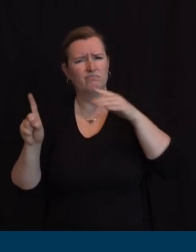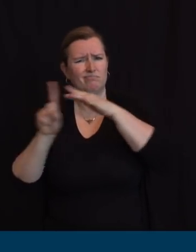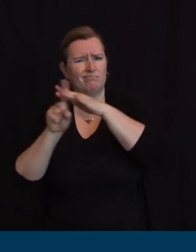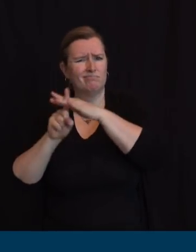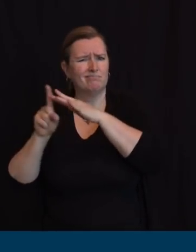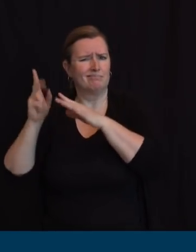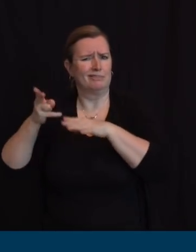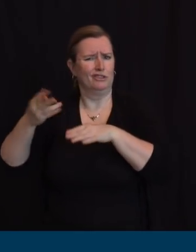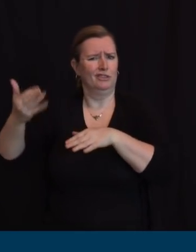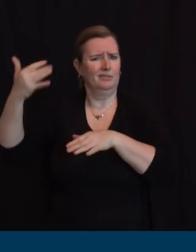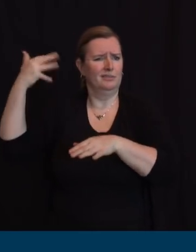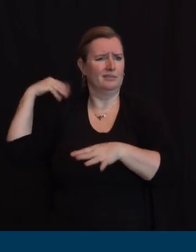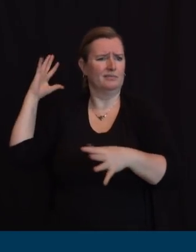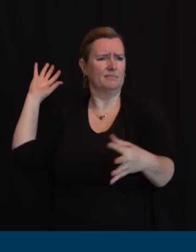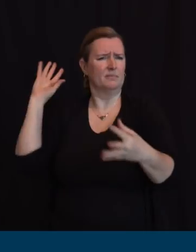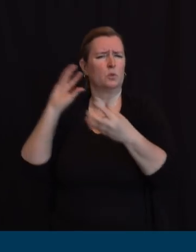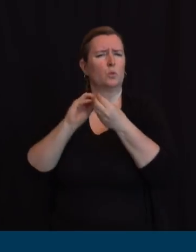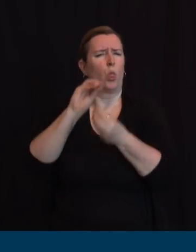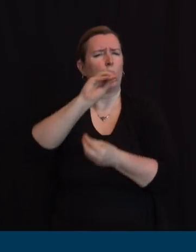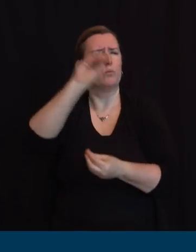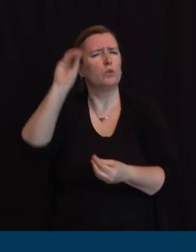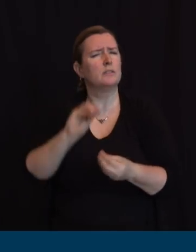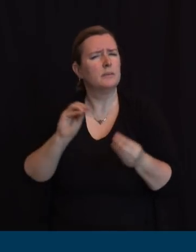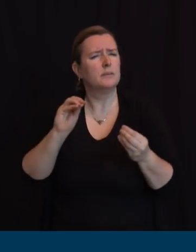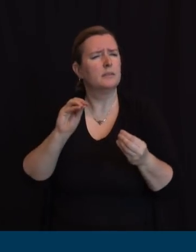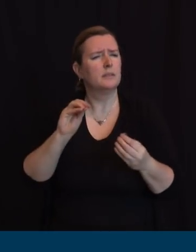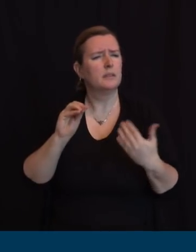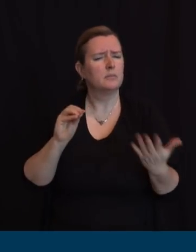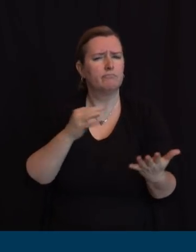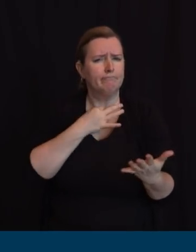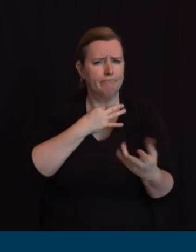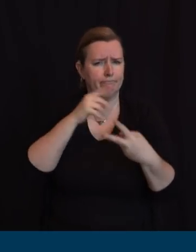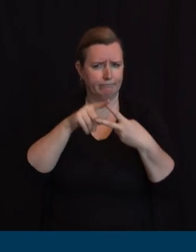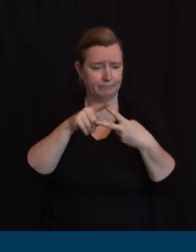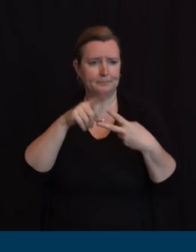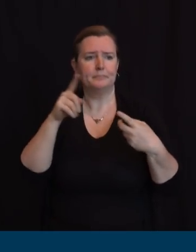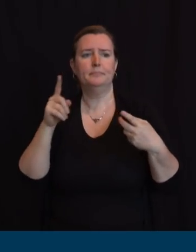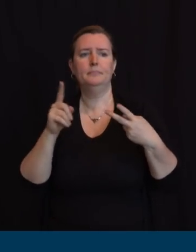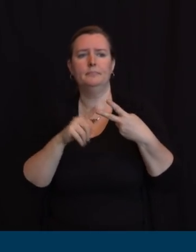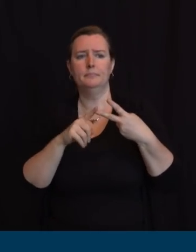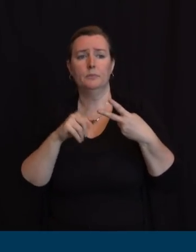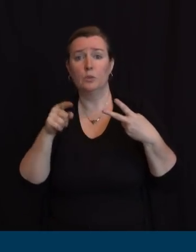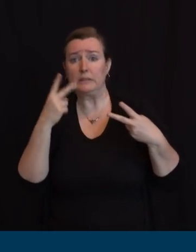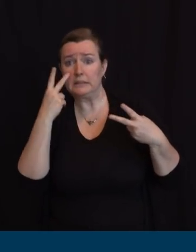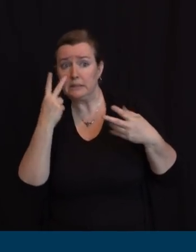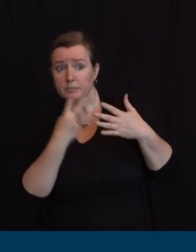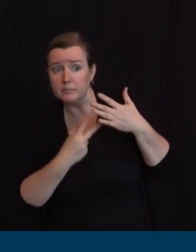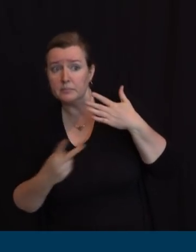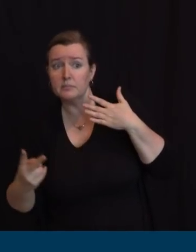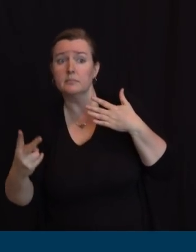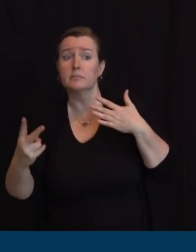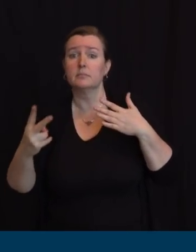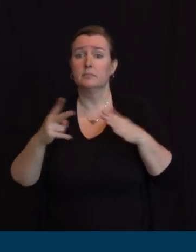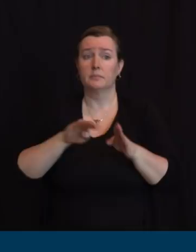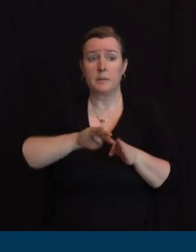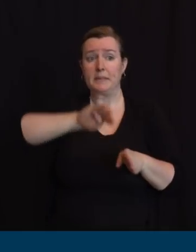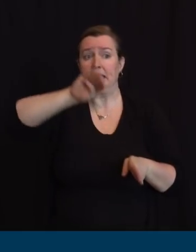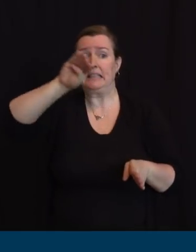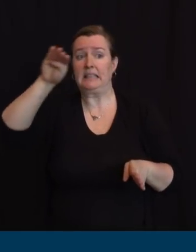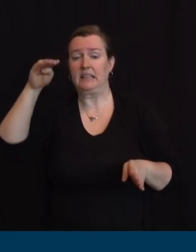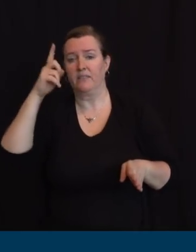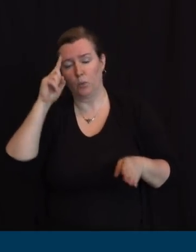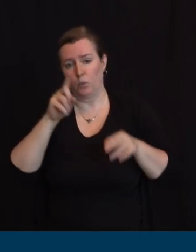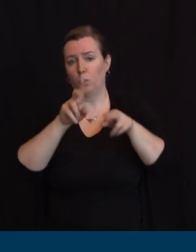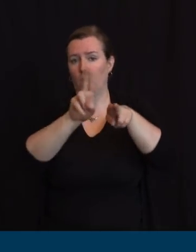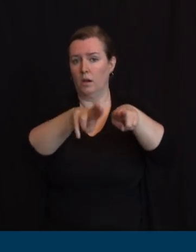Two, when do you now anticipate the peak demand for hospital beds? What are your estimates? What models are you using? And why do you think New